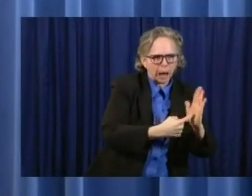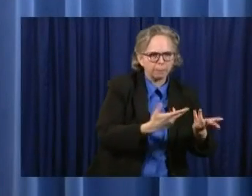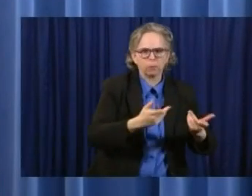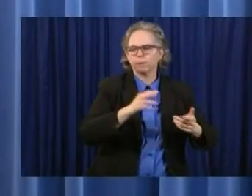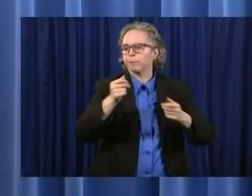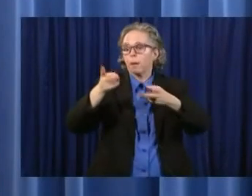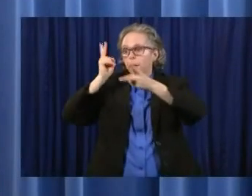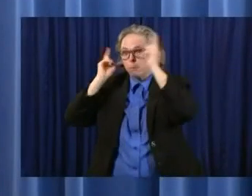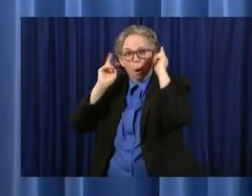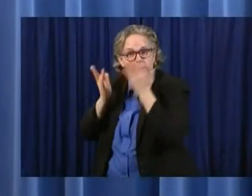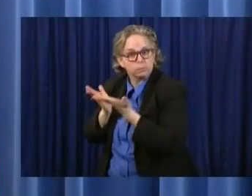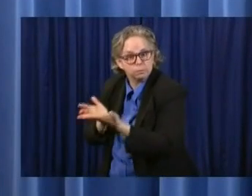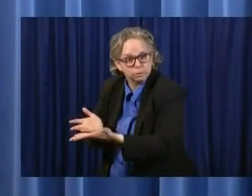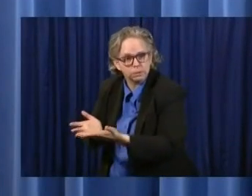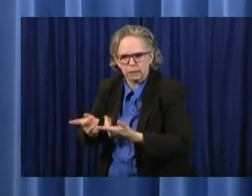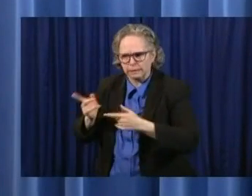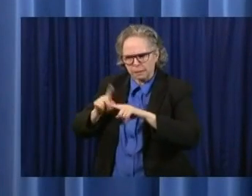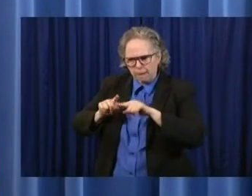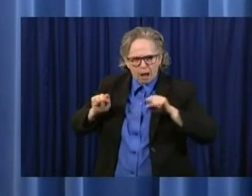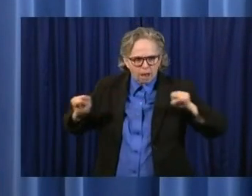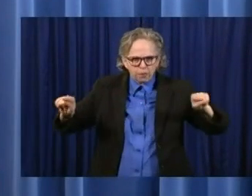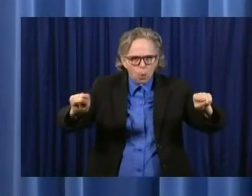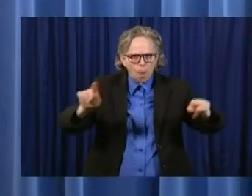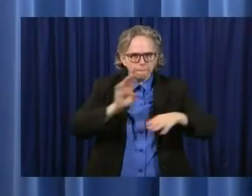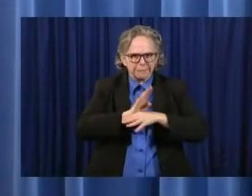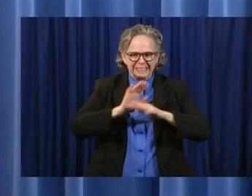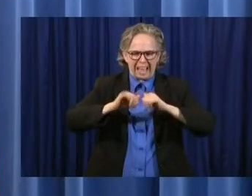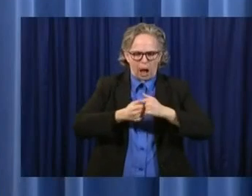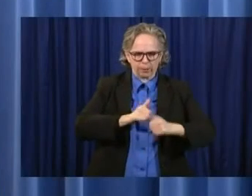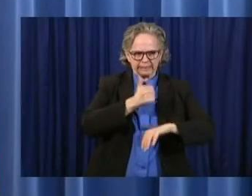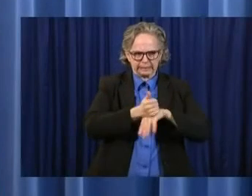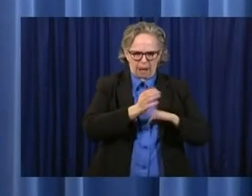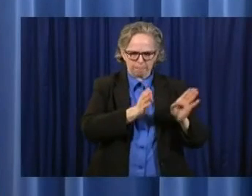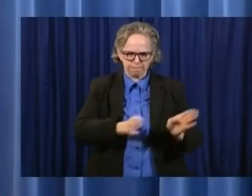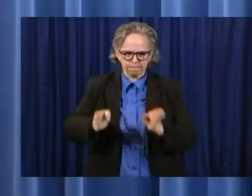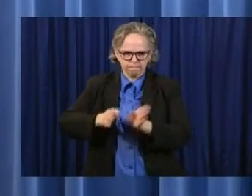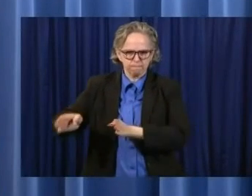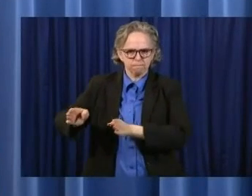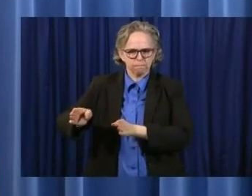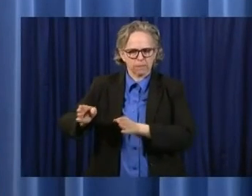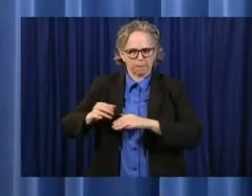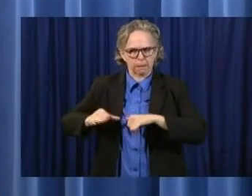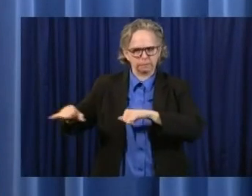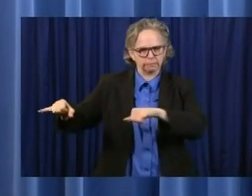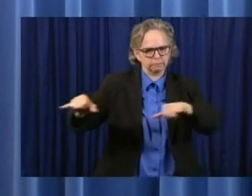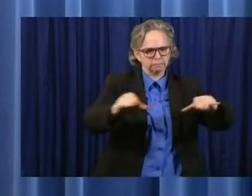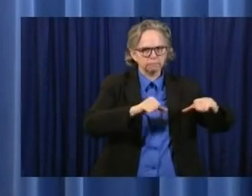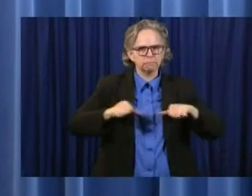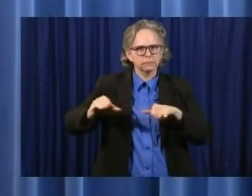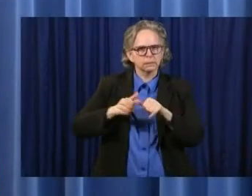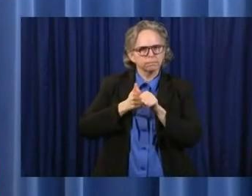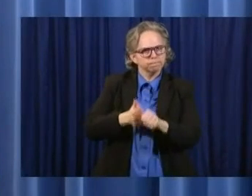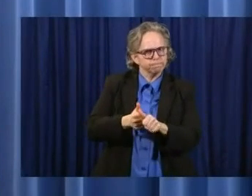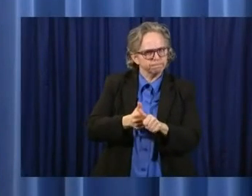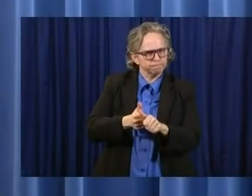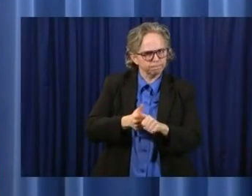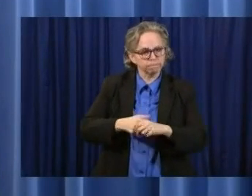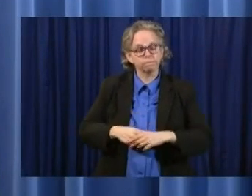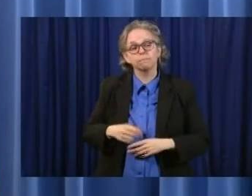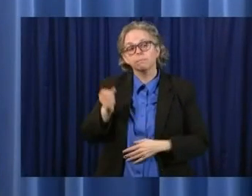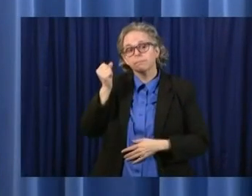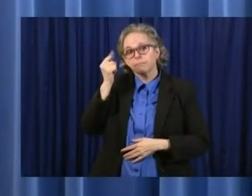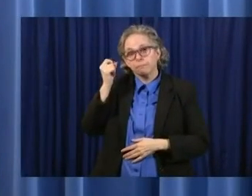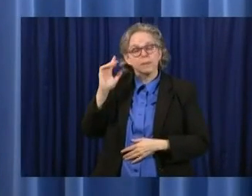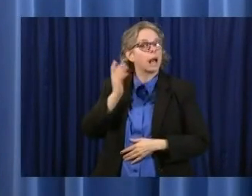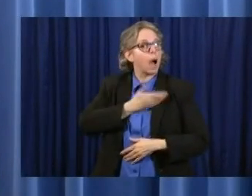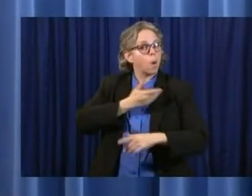them to really kind of set the guidelines and the standards so that we can assure people when they go back that they are